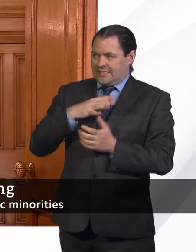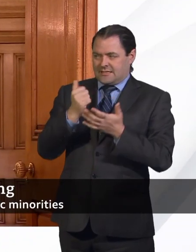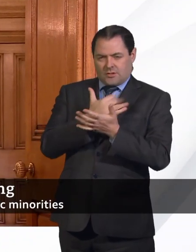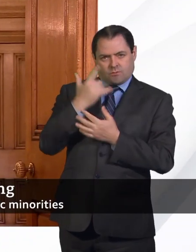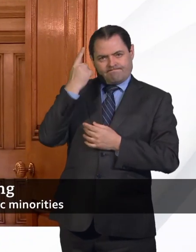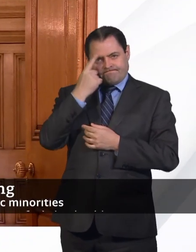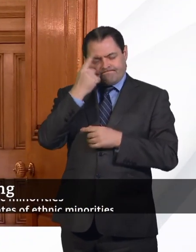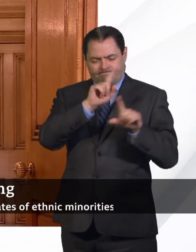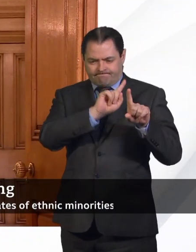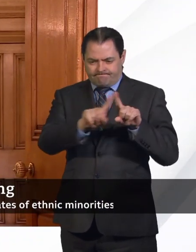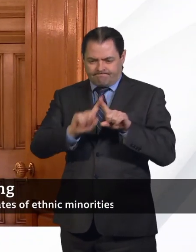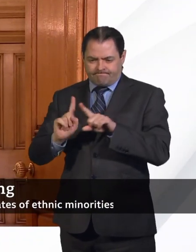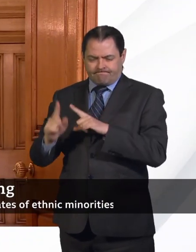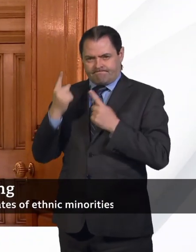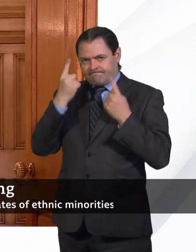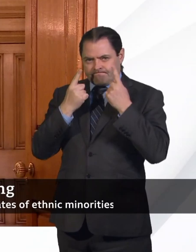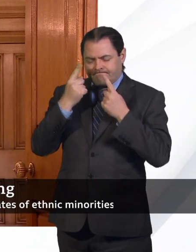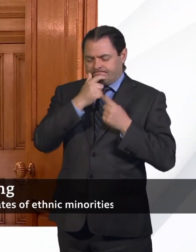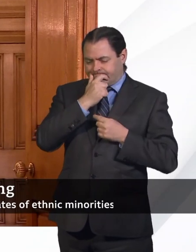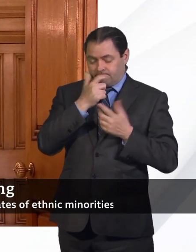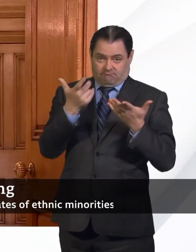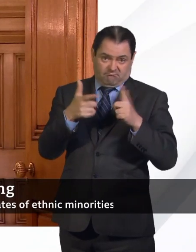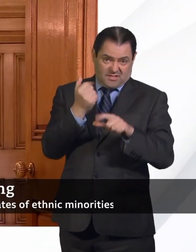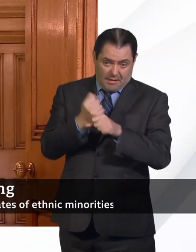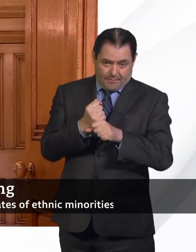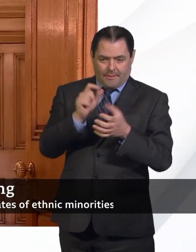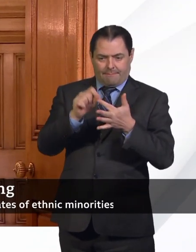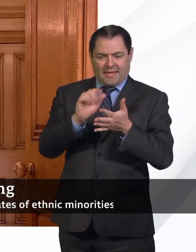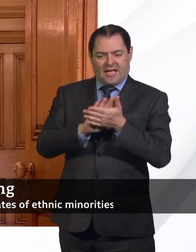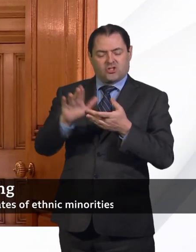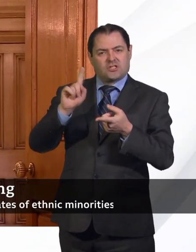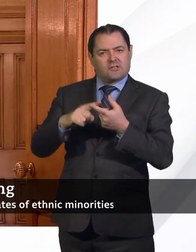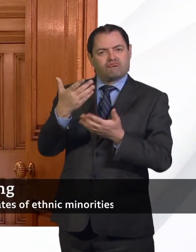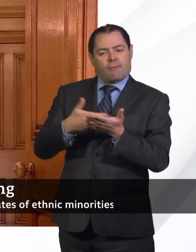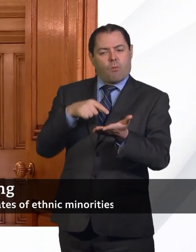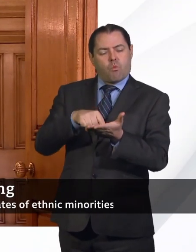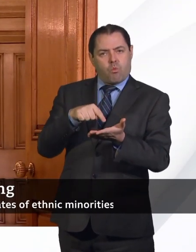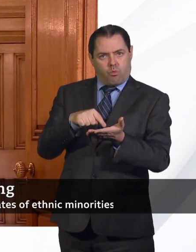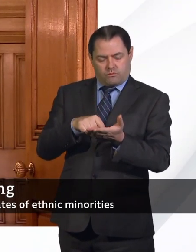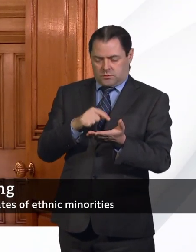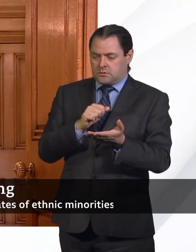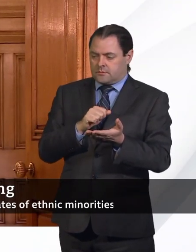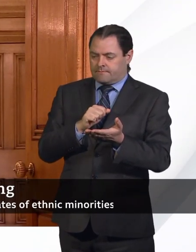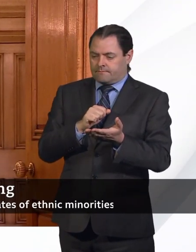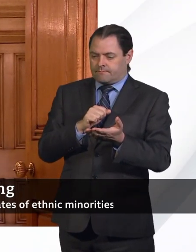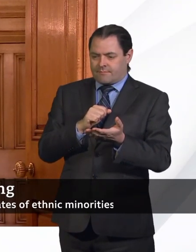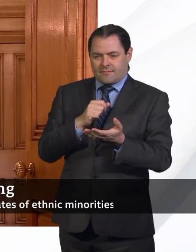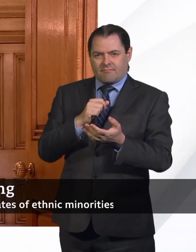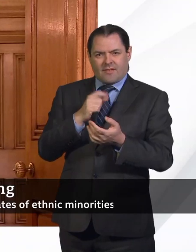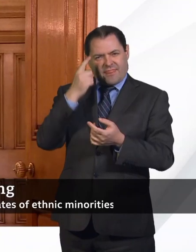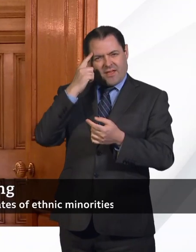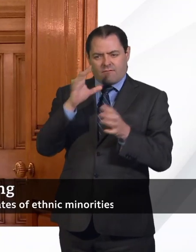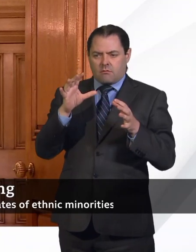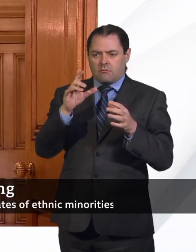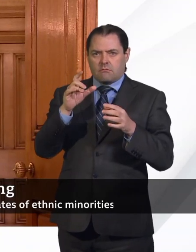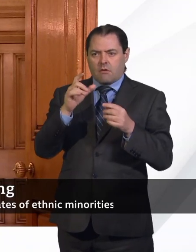all of the different considerations. For instance, the PHE report sets out that it doesn't take into account co-morbidities,